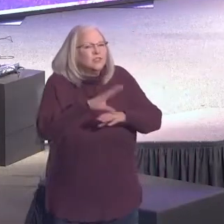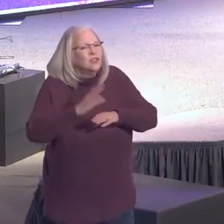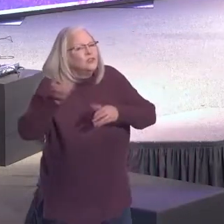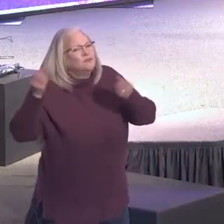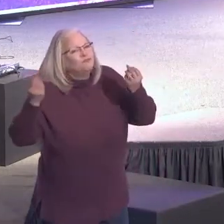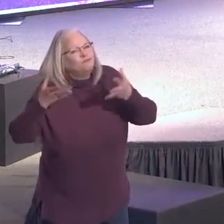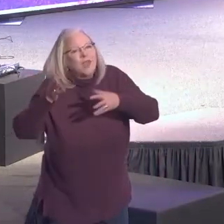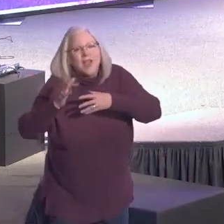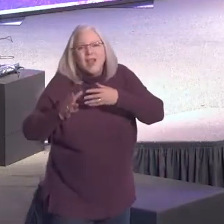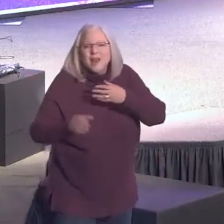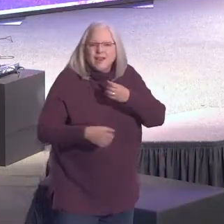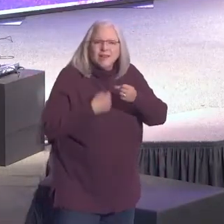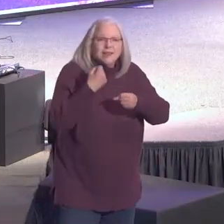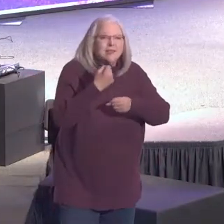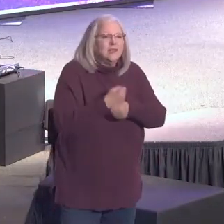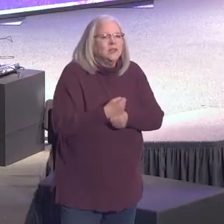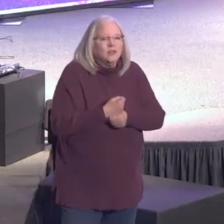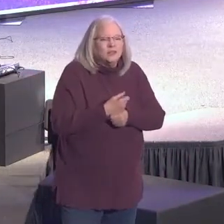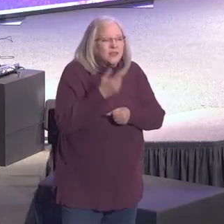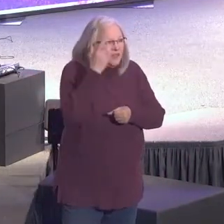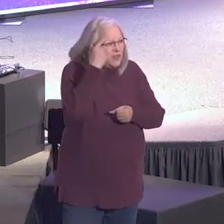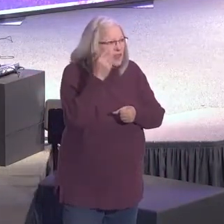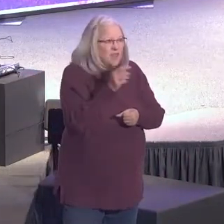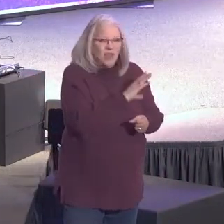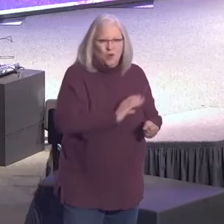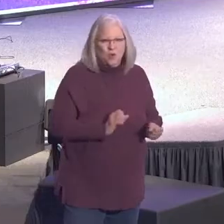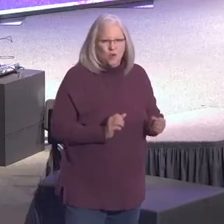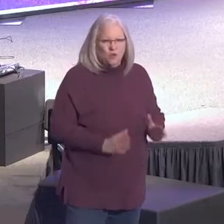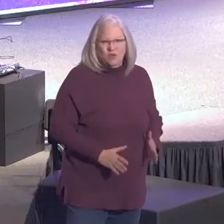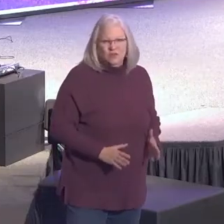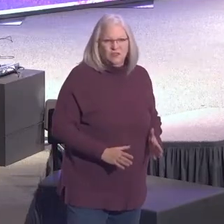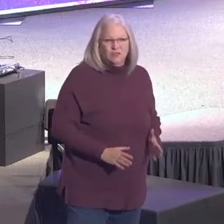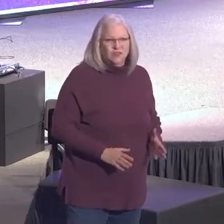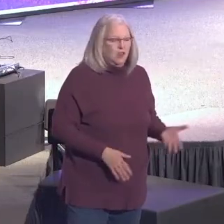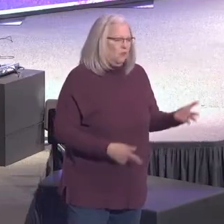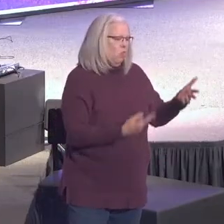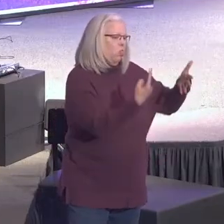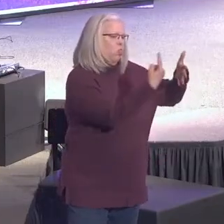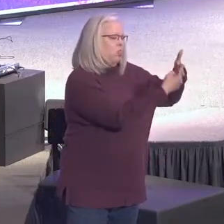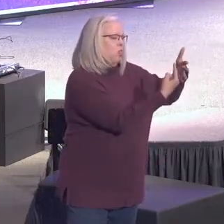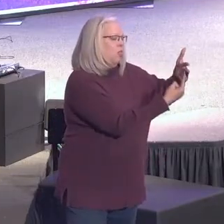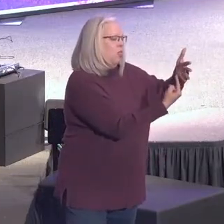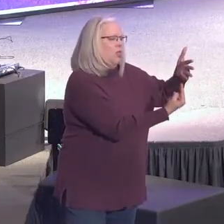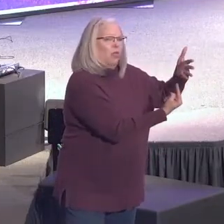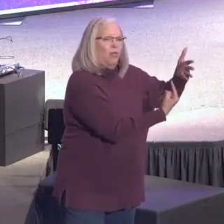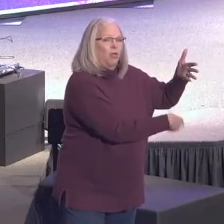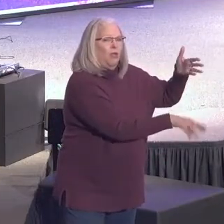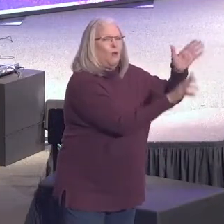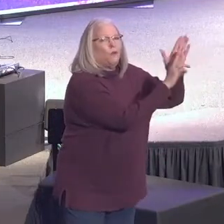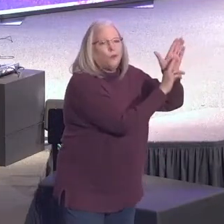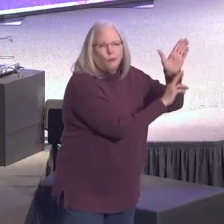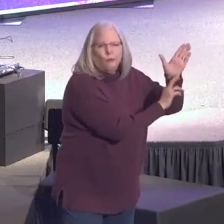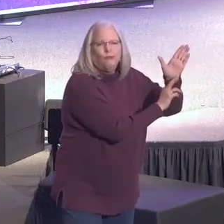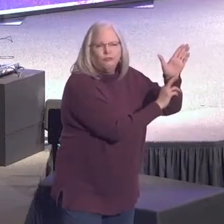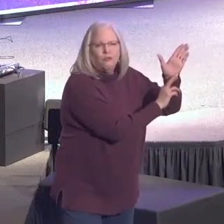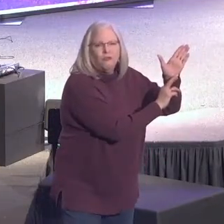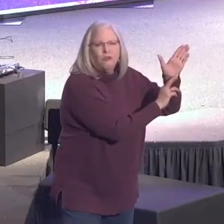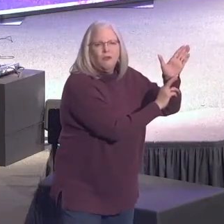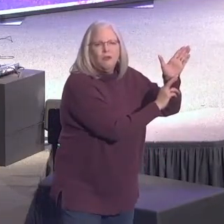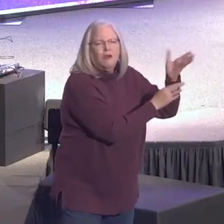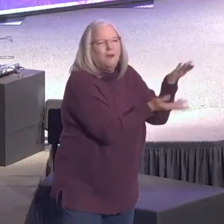years thinking that Christianity was a list of rules that I had to keep. And maybe you've had that same experience.